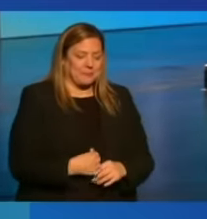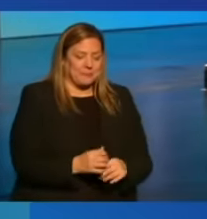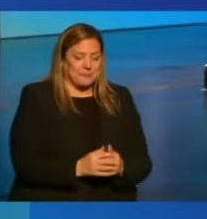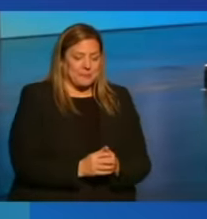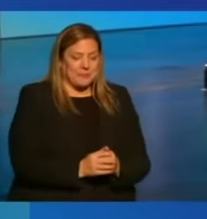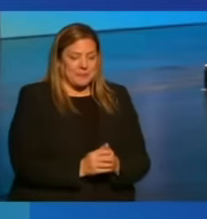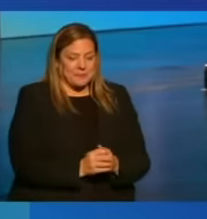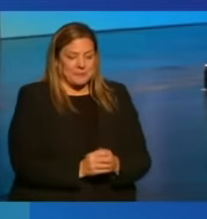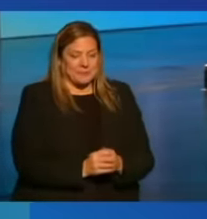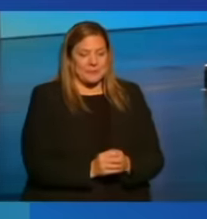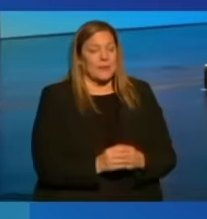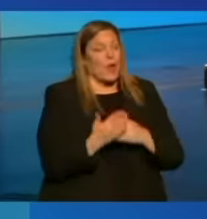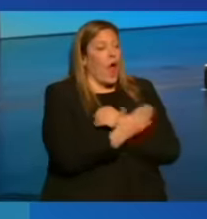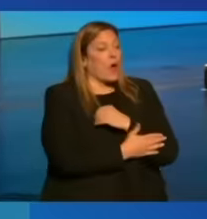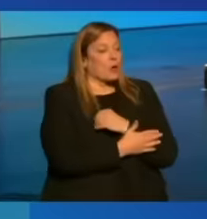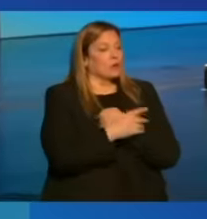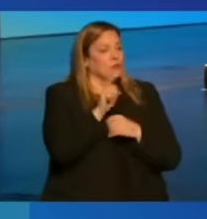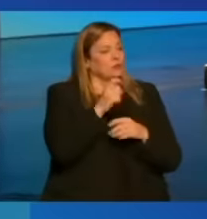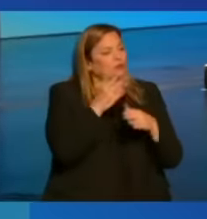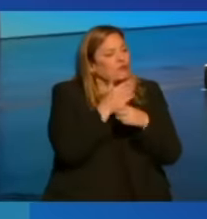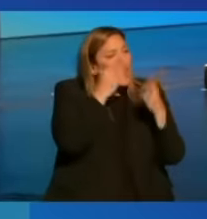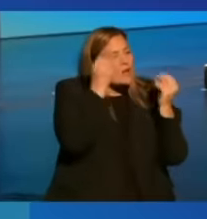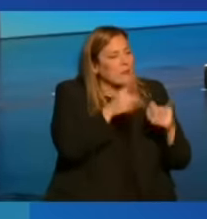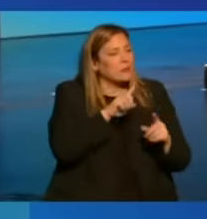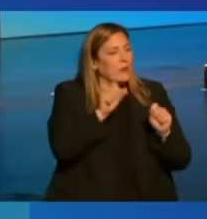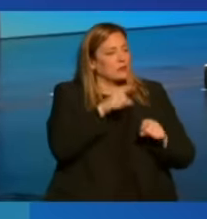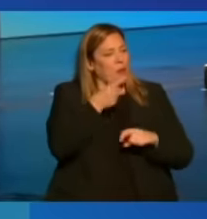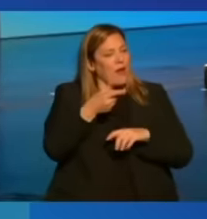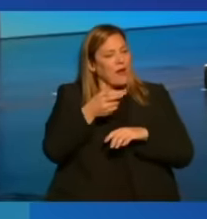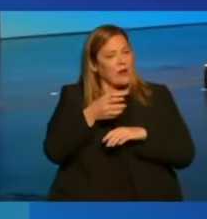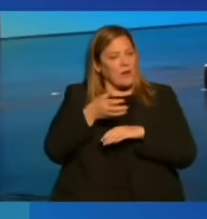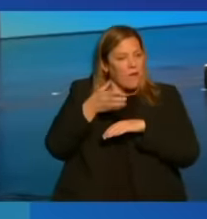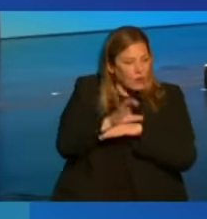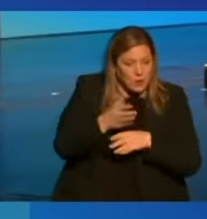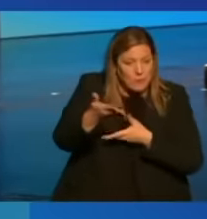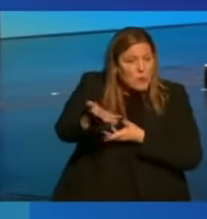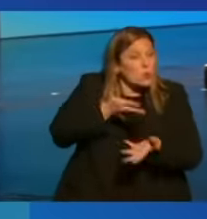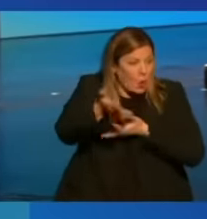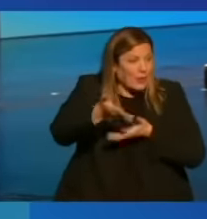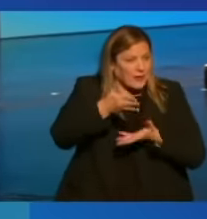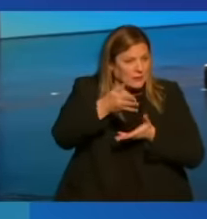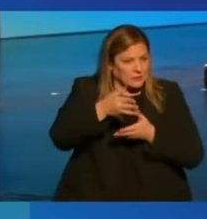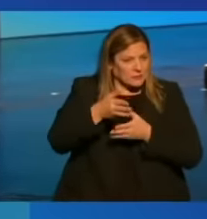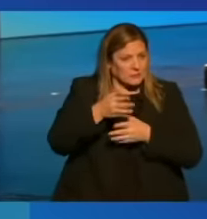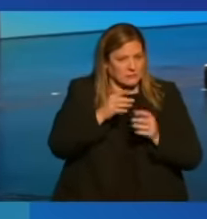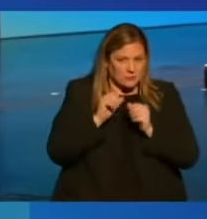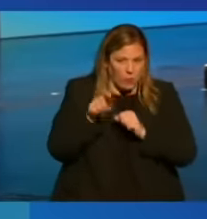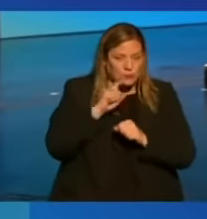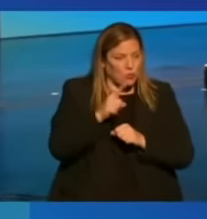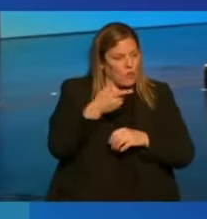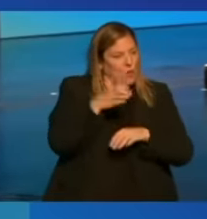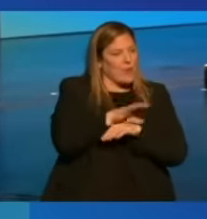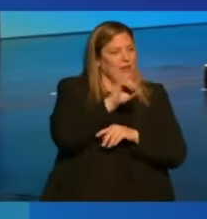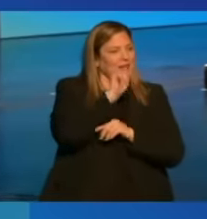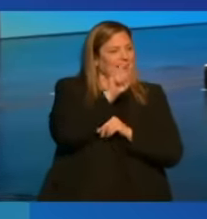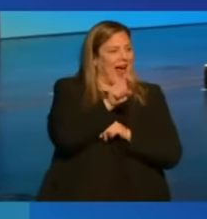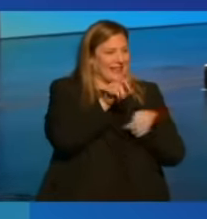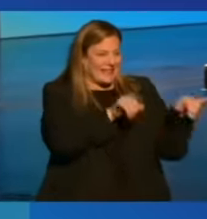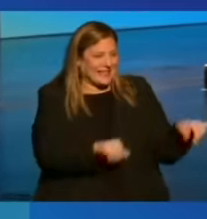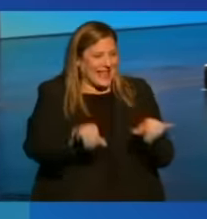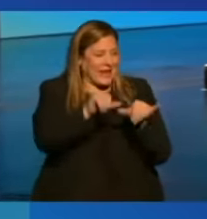The country is supposed to share information, enforce mutually their tax standards.